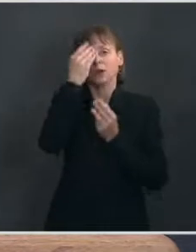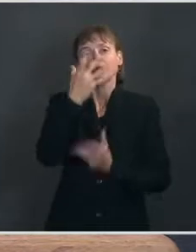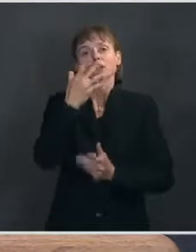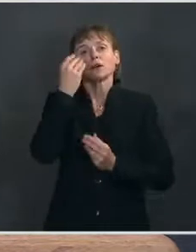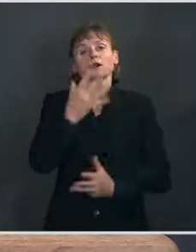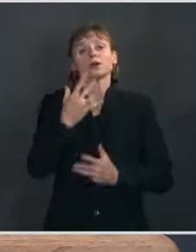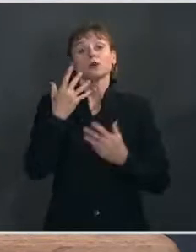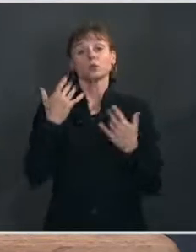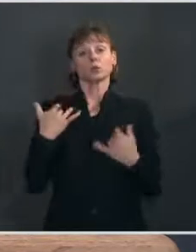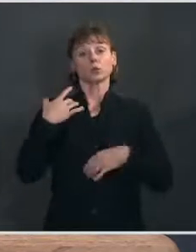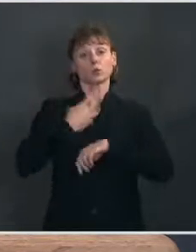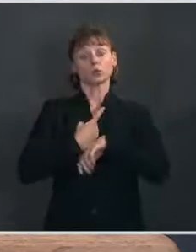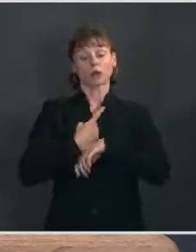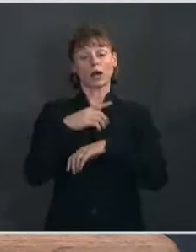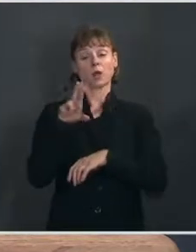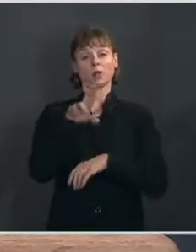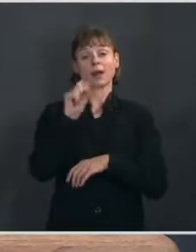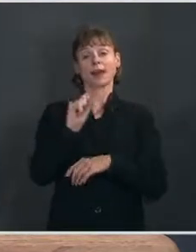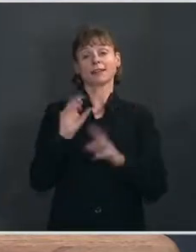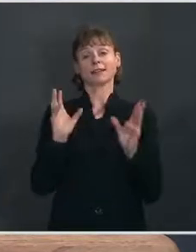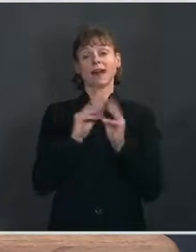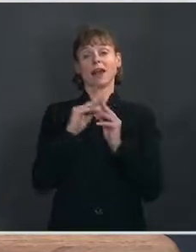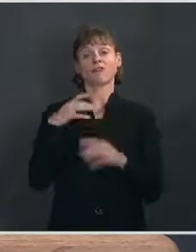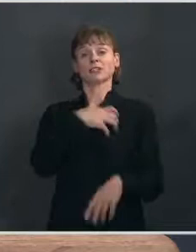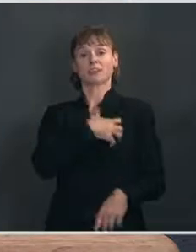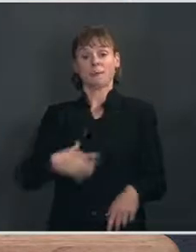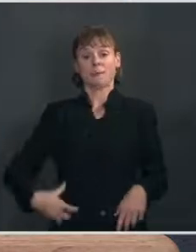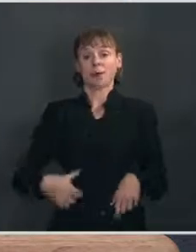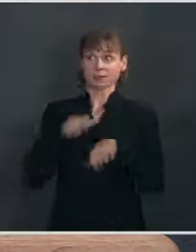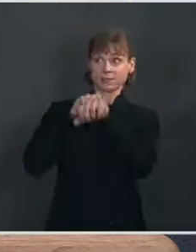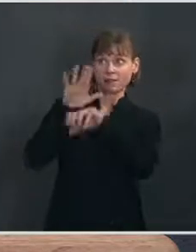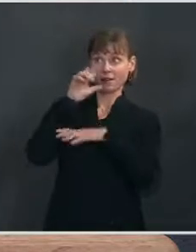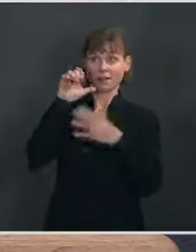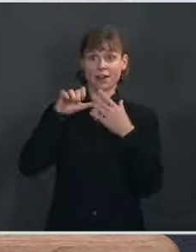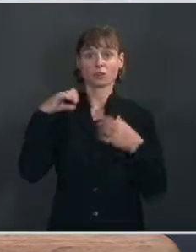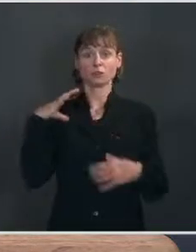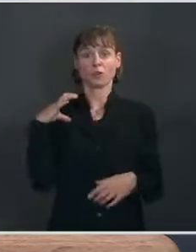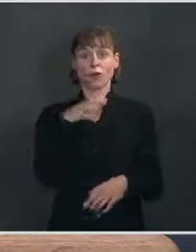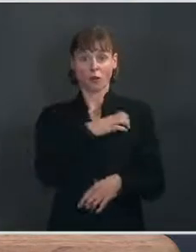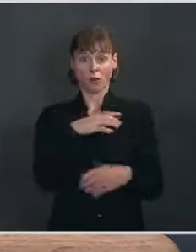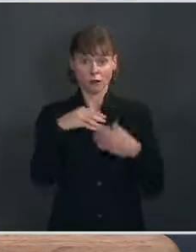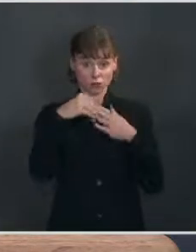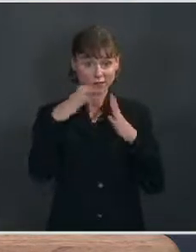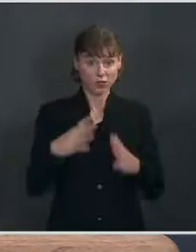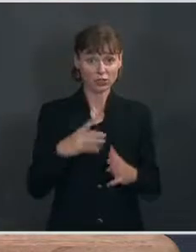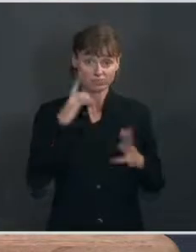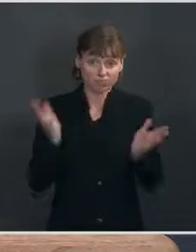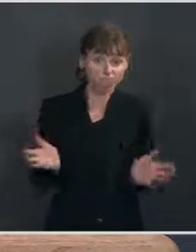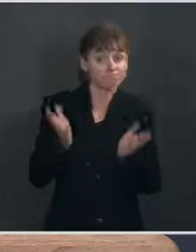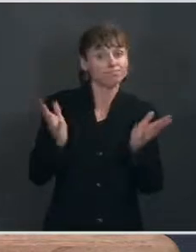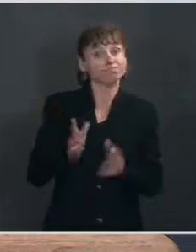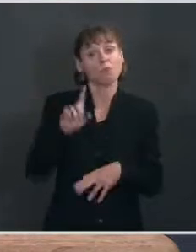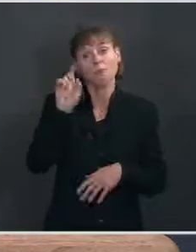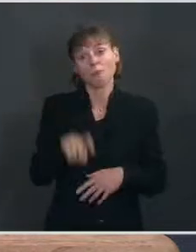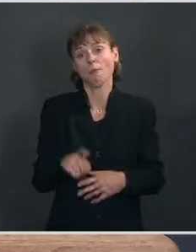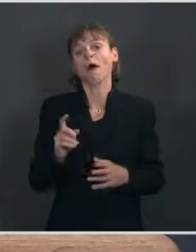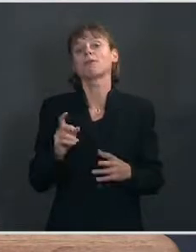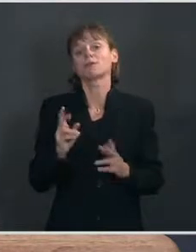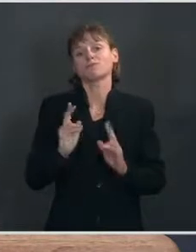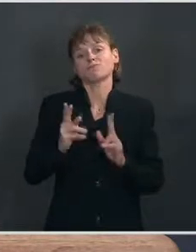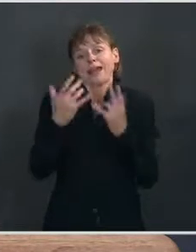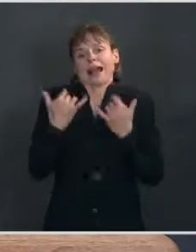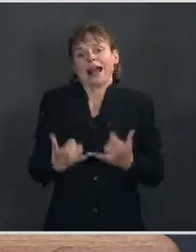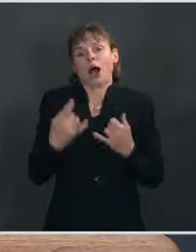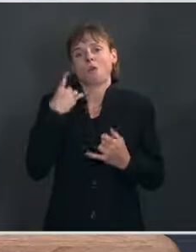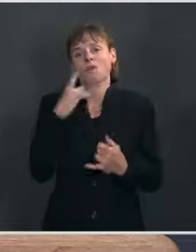Just today, the U.S. Conference of Mayors sent a letter to congressional leadership urging them to take immediate action on the American Rescue